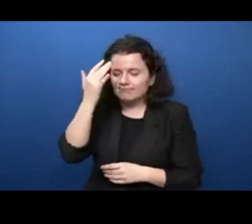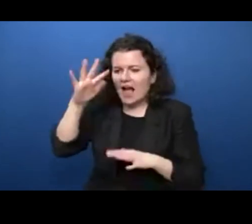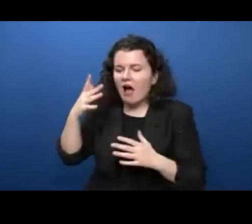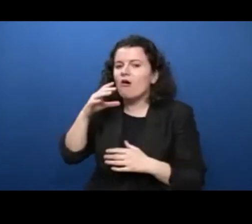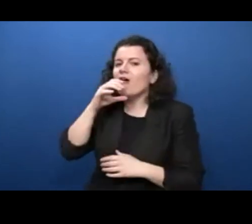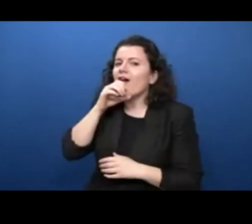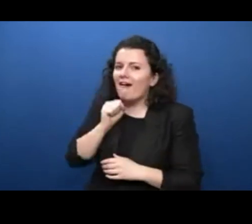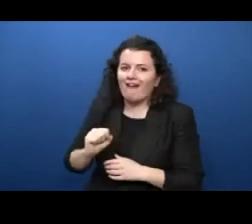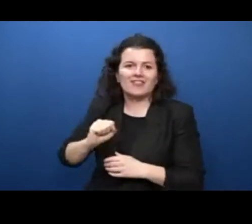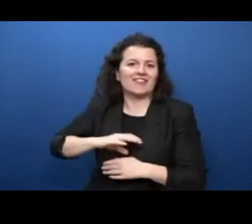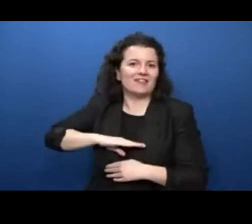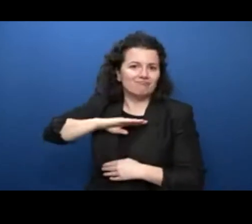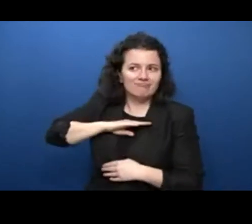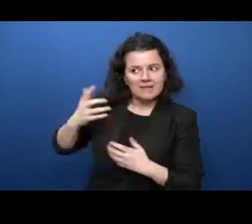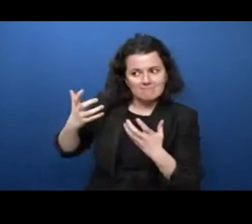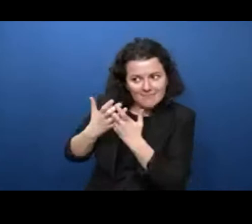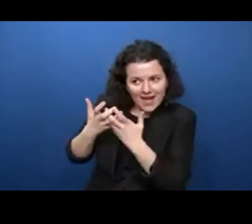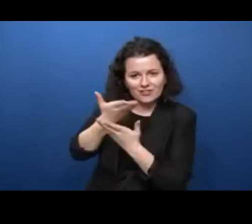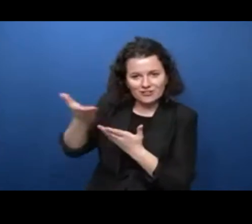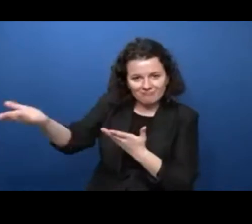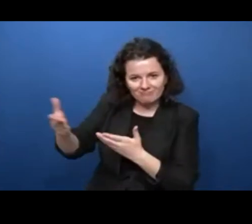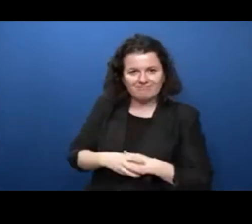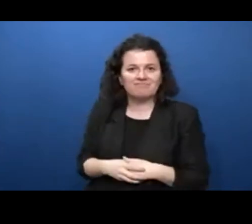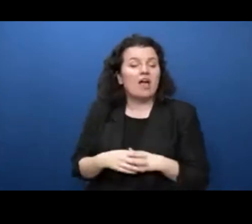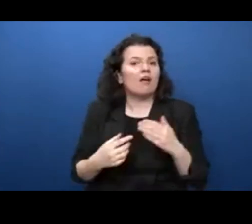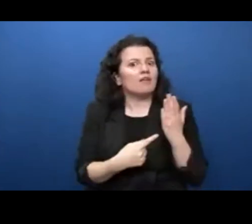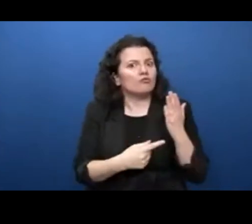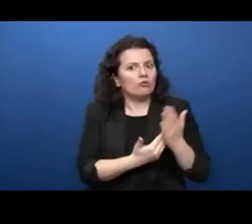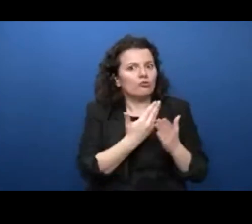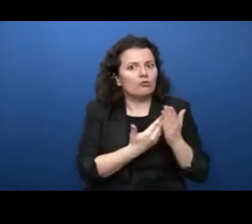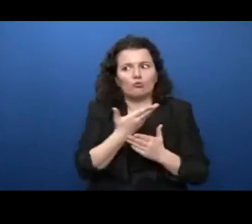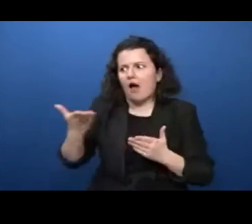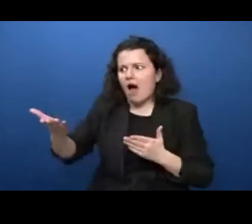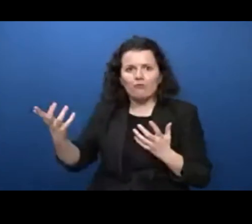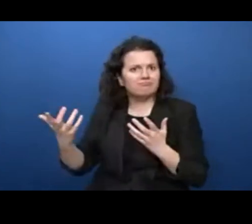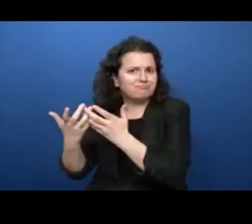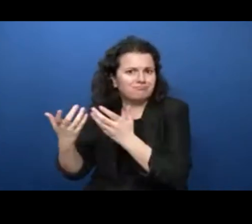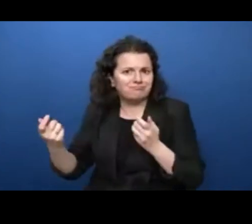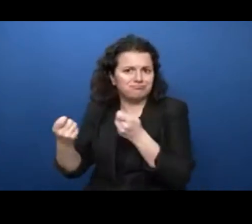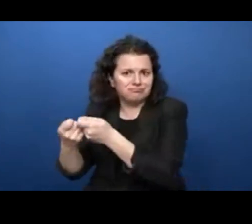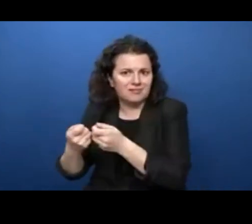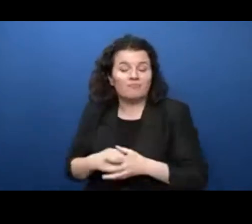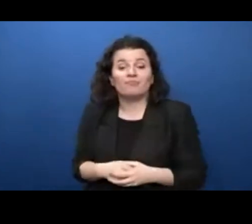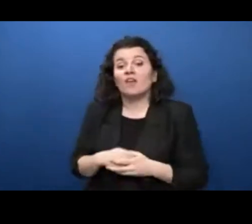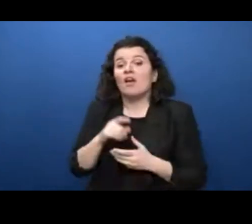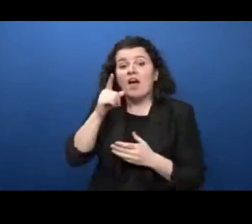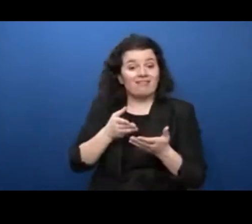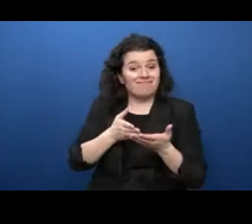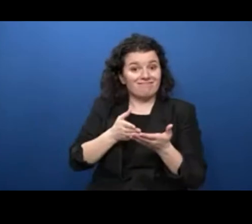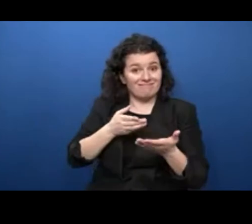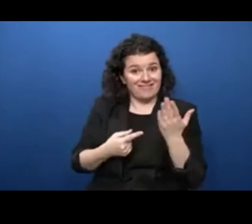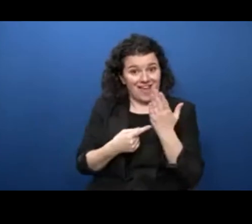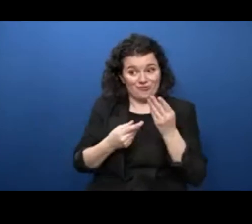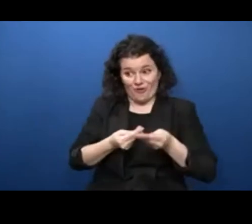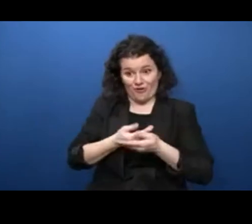we're developing technology. We heard from many the importance of communications as a right, as a human right. Lisette